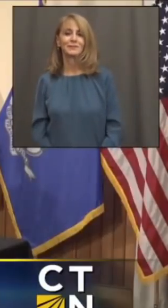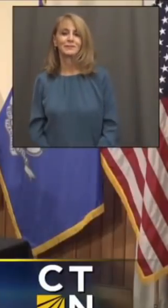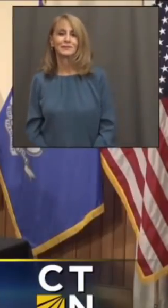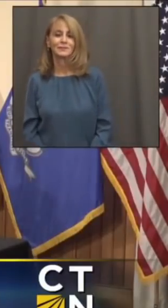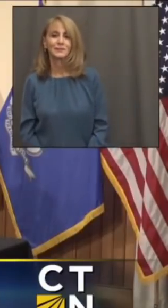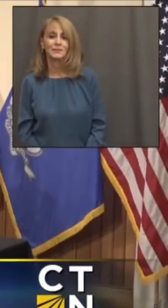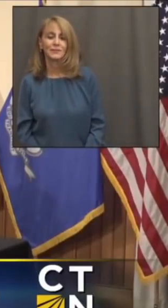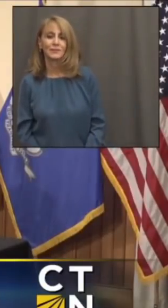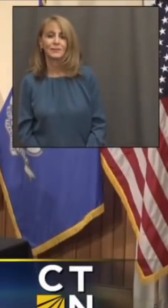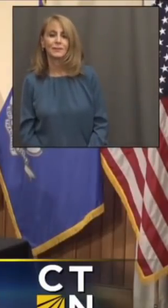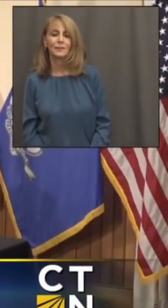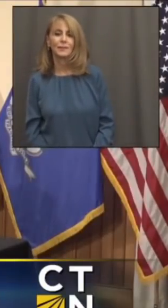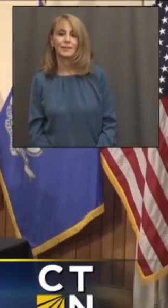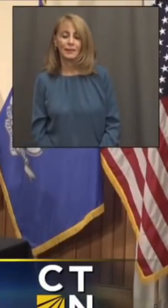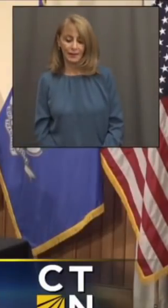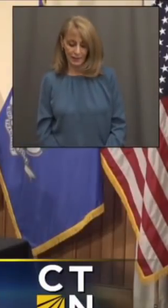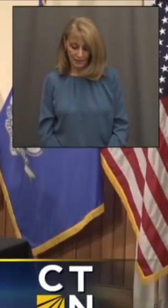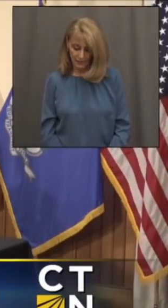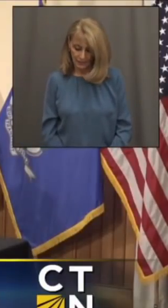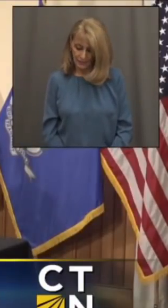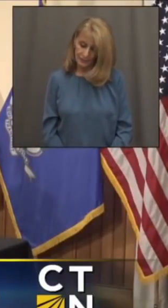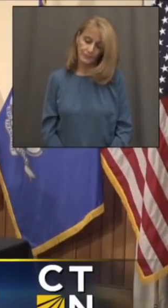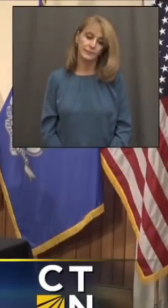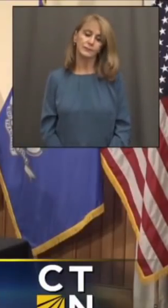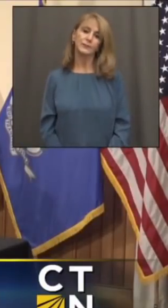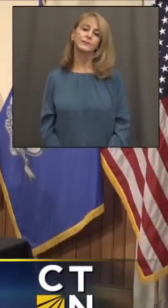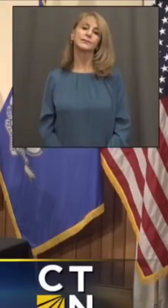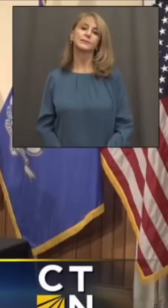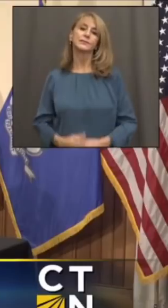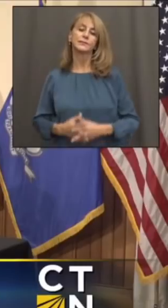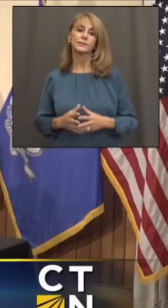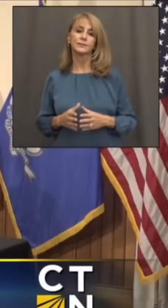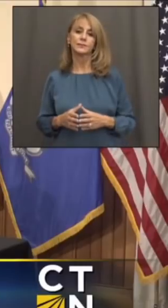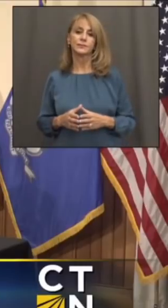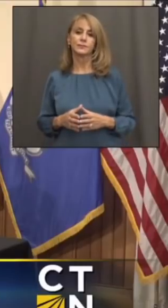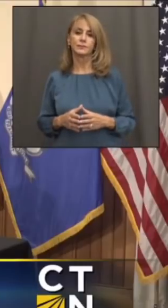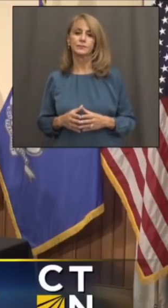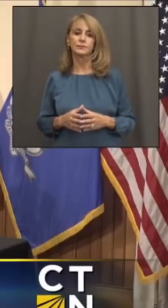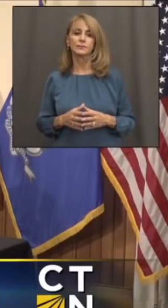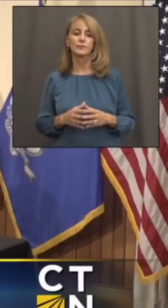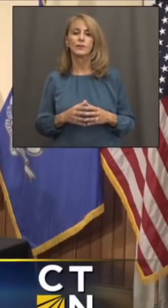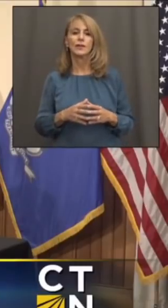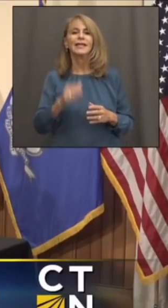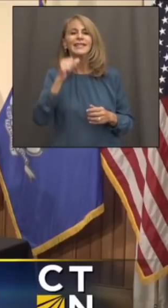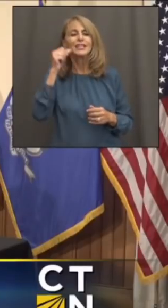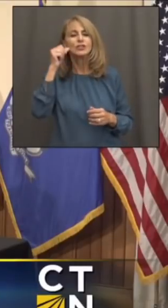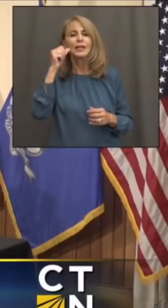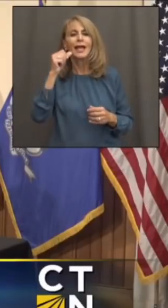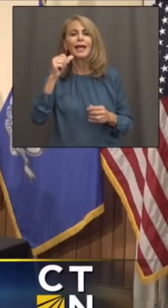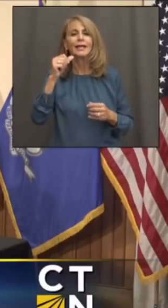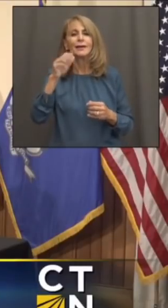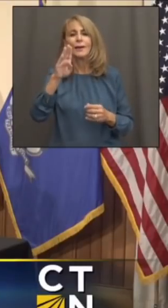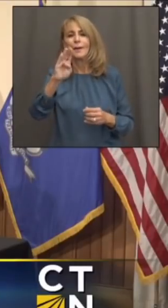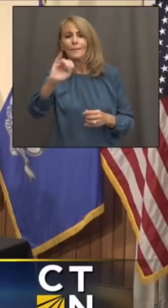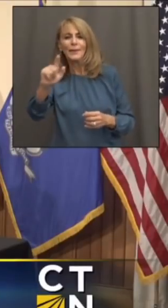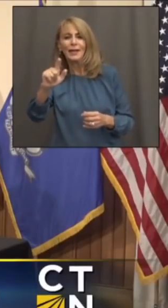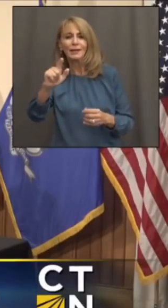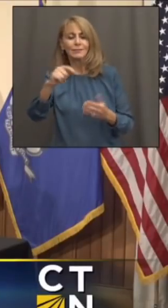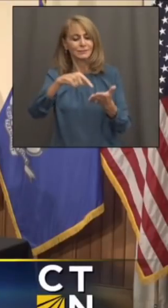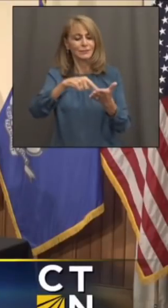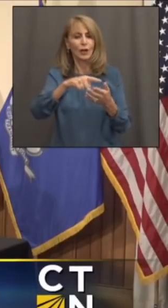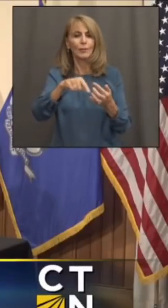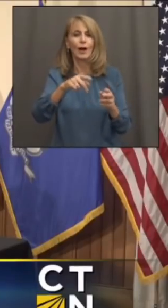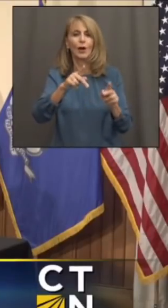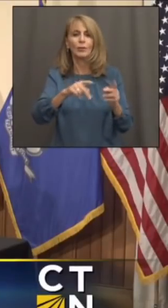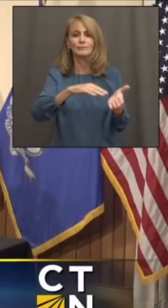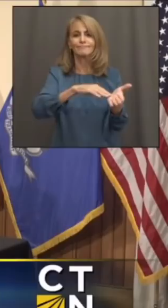Okay, one last thing. Obviously, you signed the exemption to the school vaccine bill yesterday. Opponents have been saying